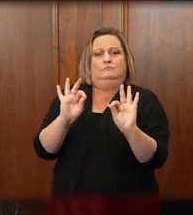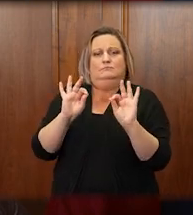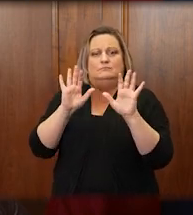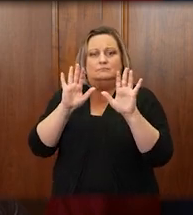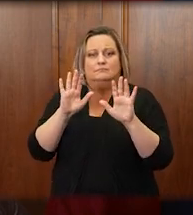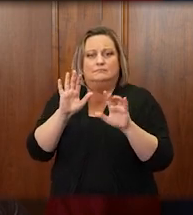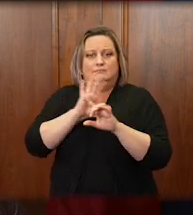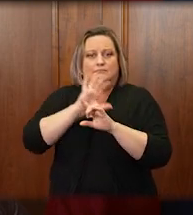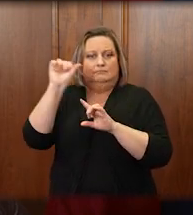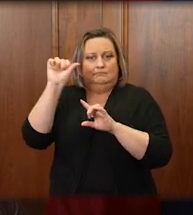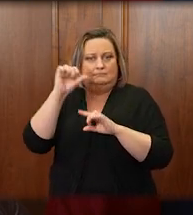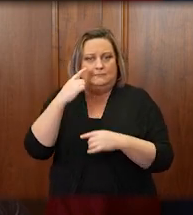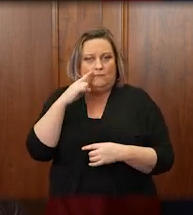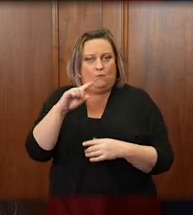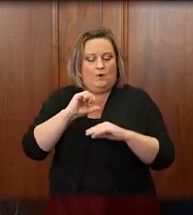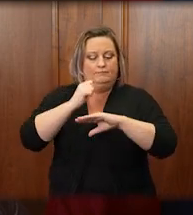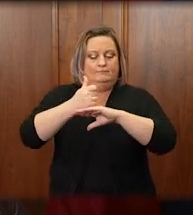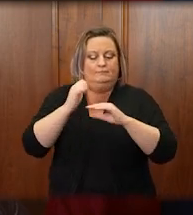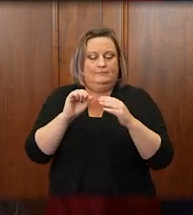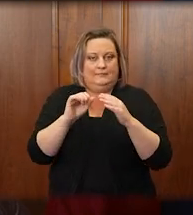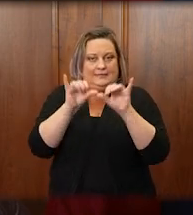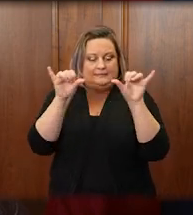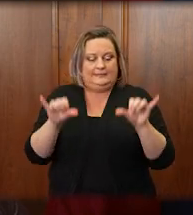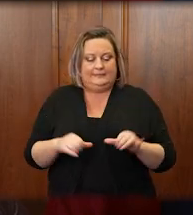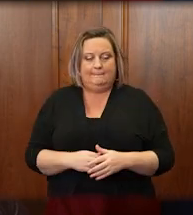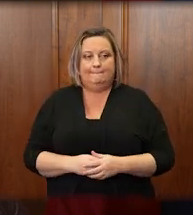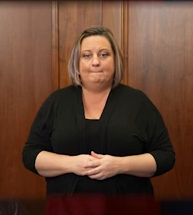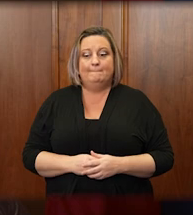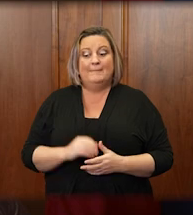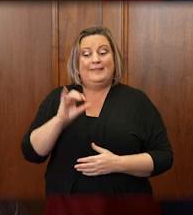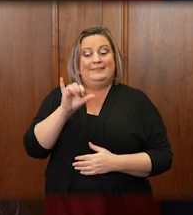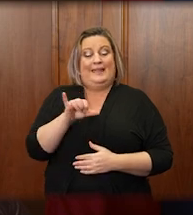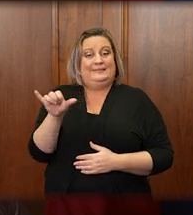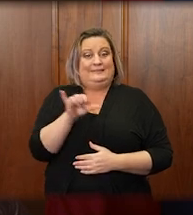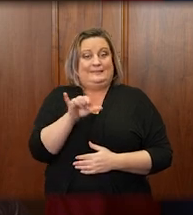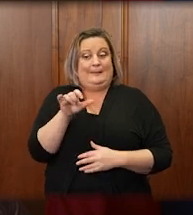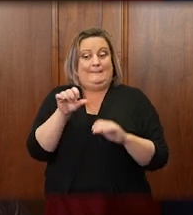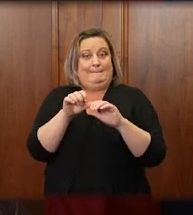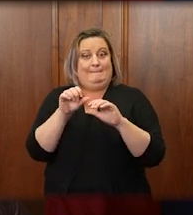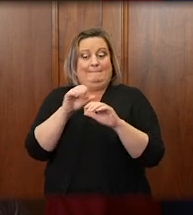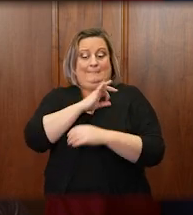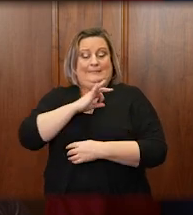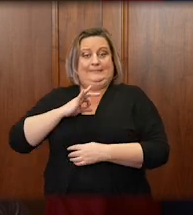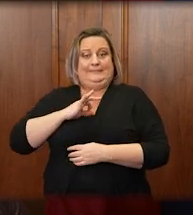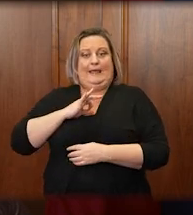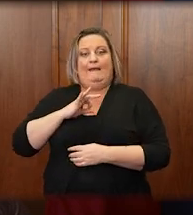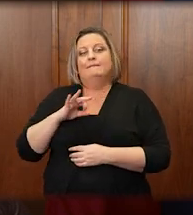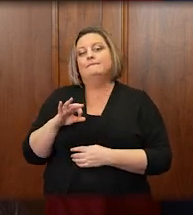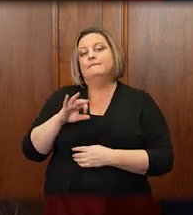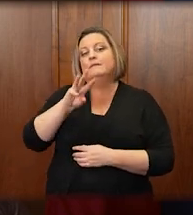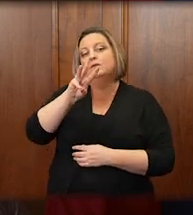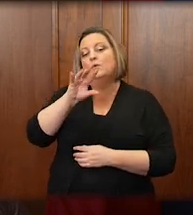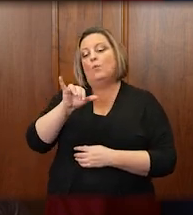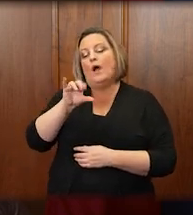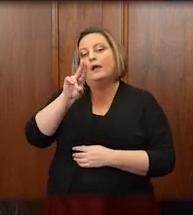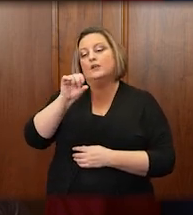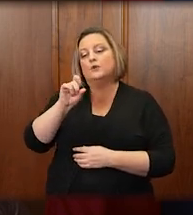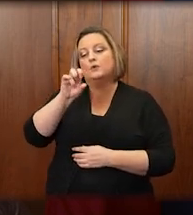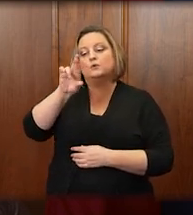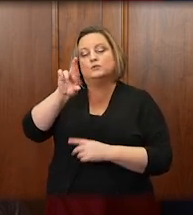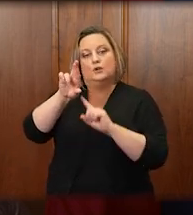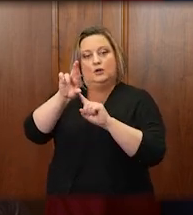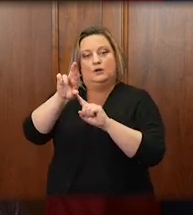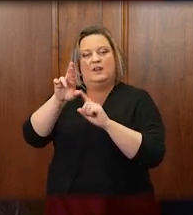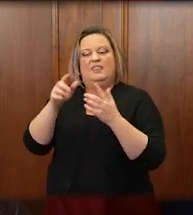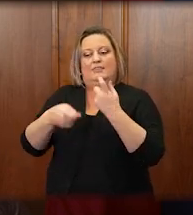The same small staff has now begun the process of replacing Y-user, the district court case management system, with Full